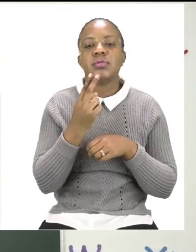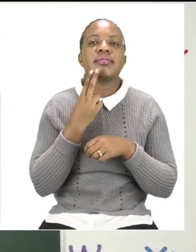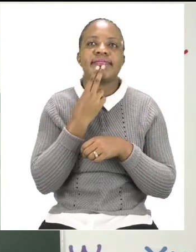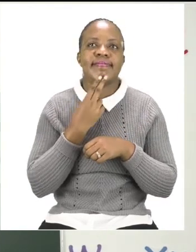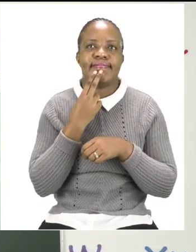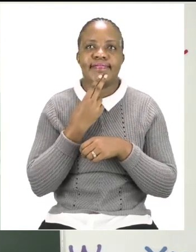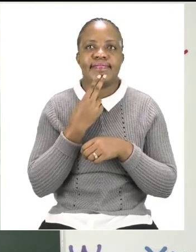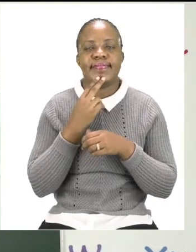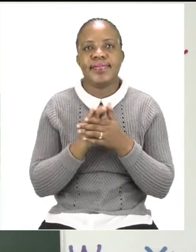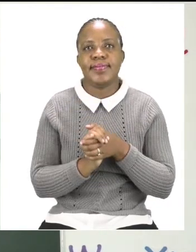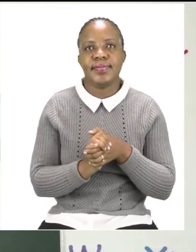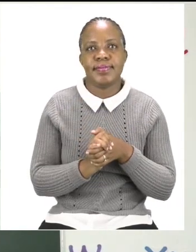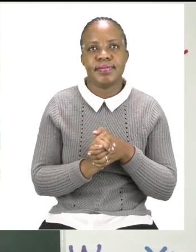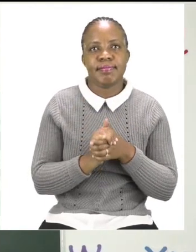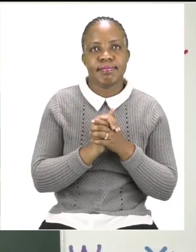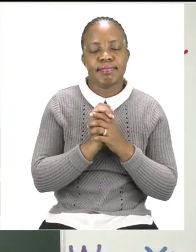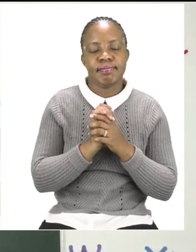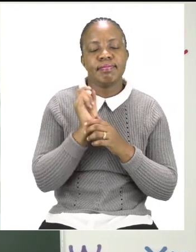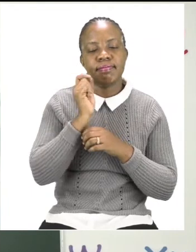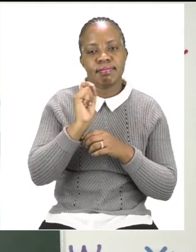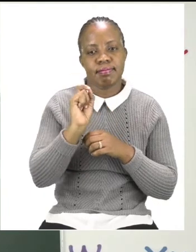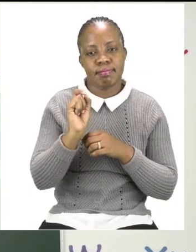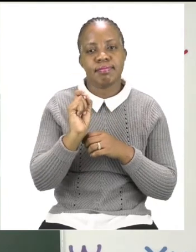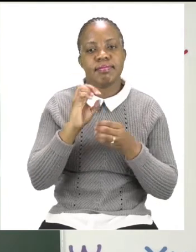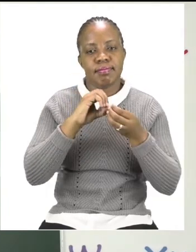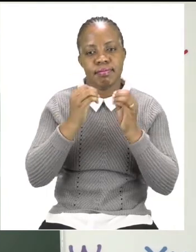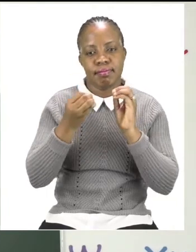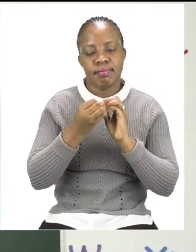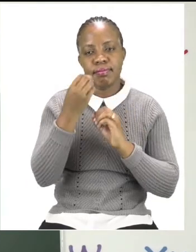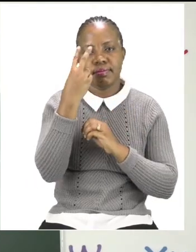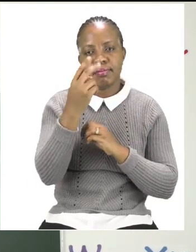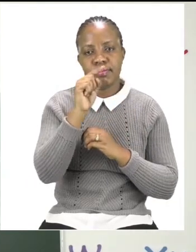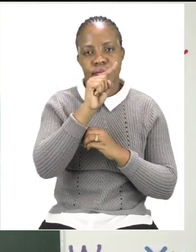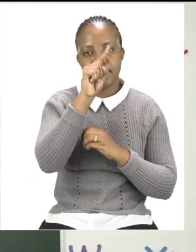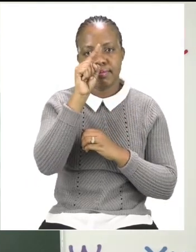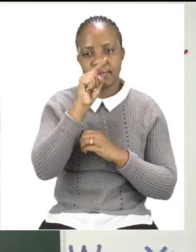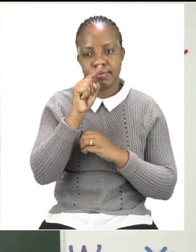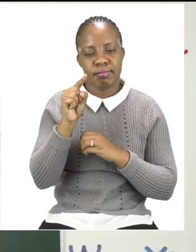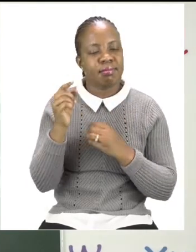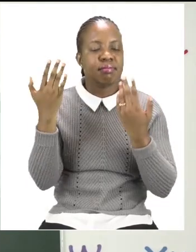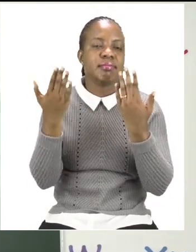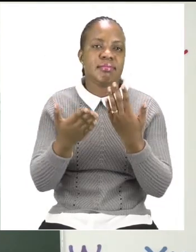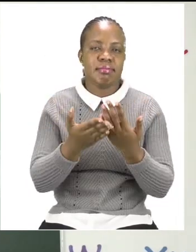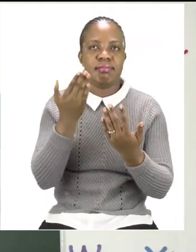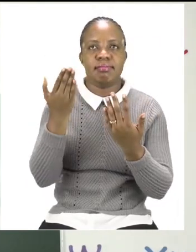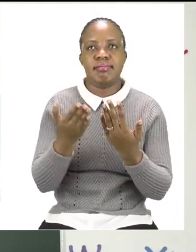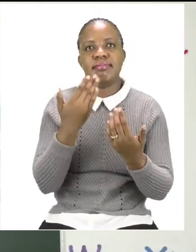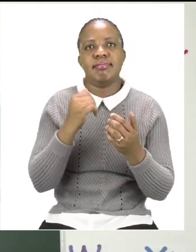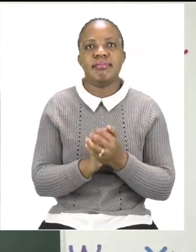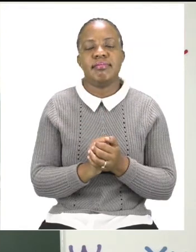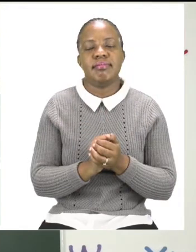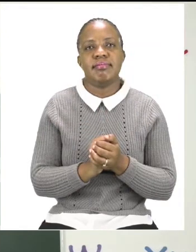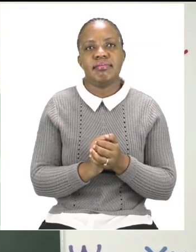There we go. So, this is very easy and I am going to leave you to do this. And when we are back,